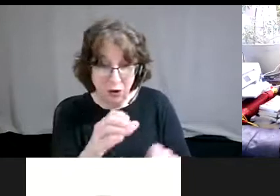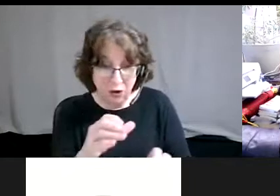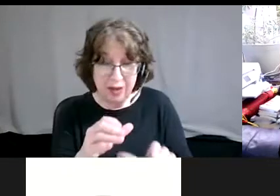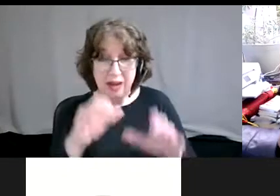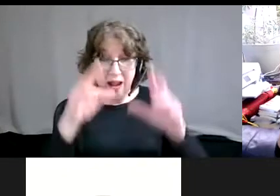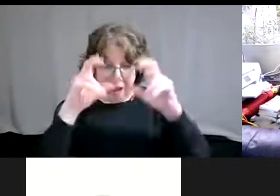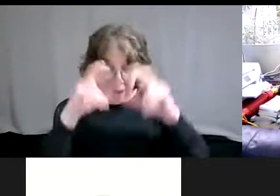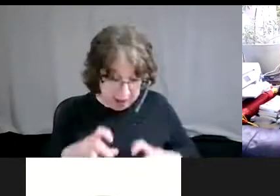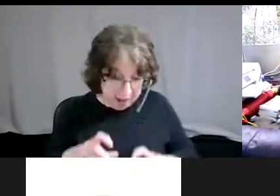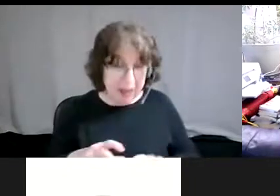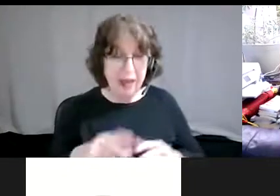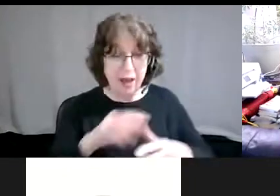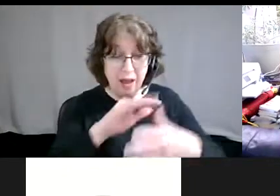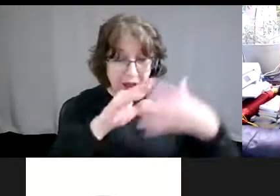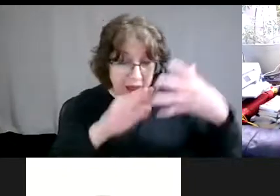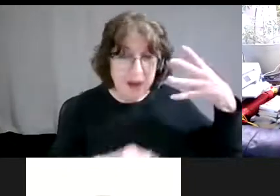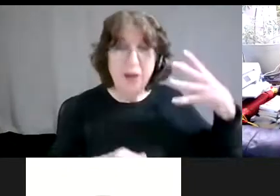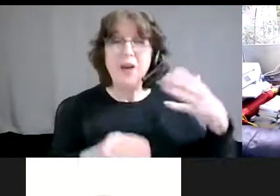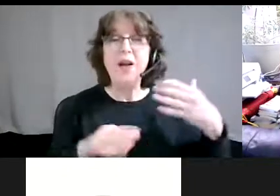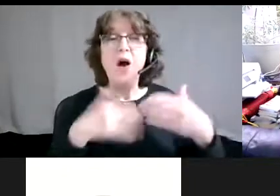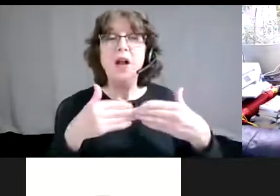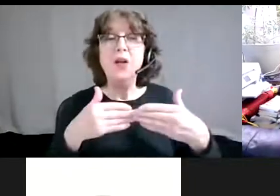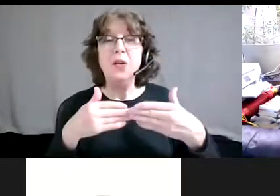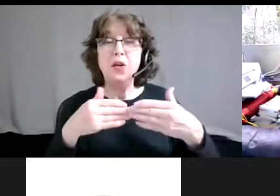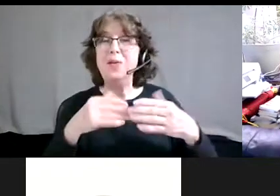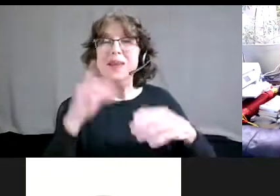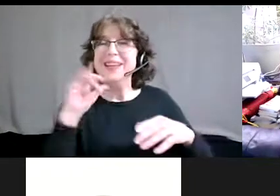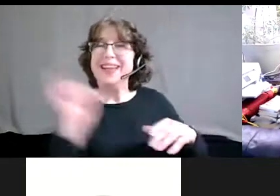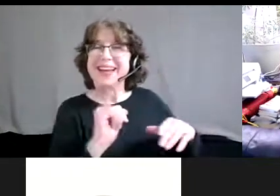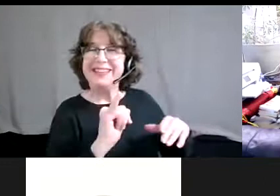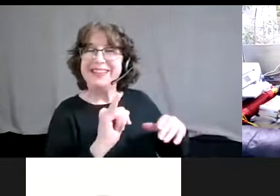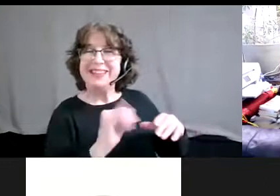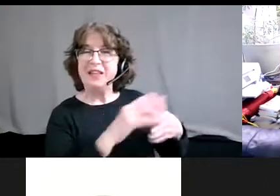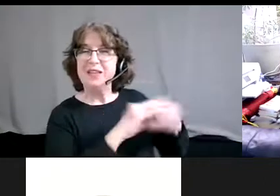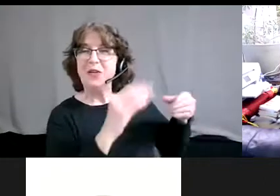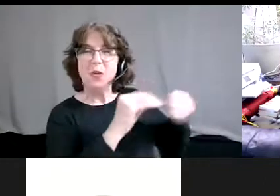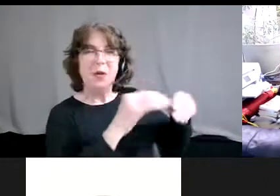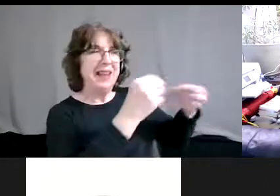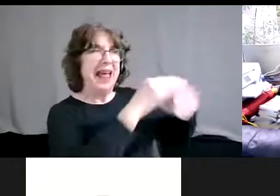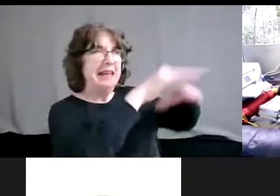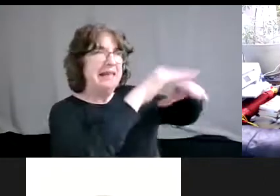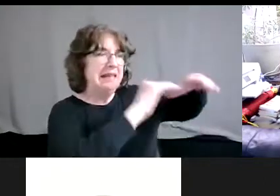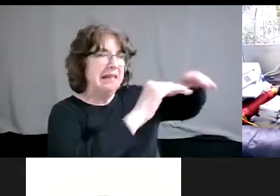to the bedrock, right? So how do you get there?